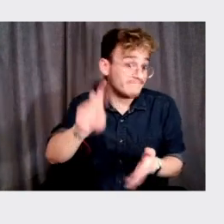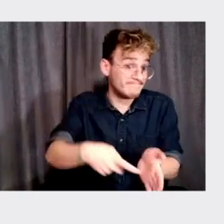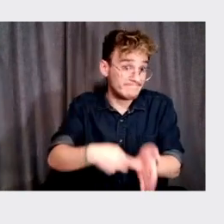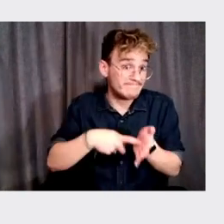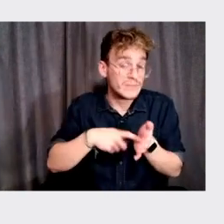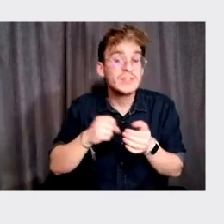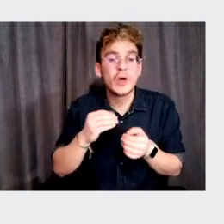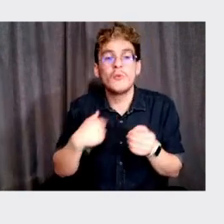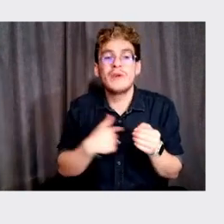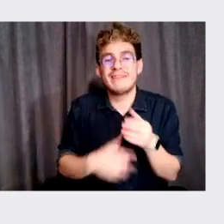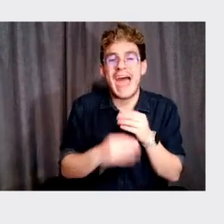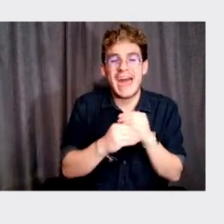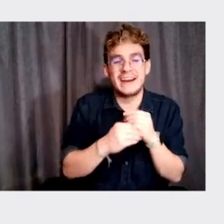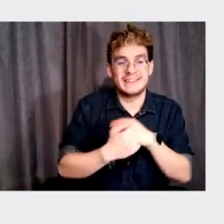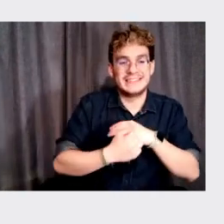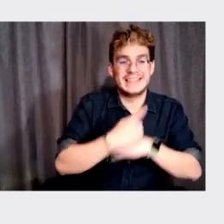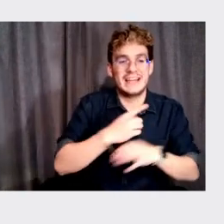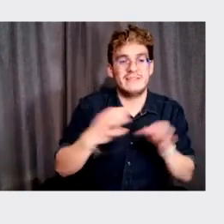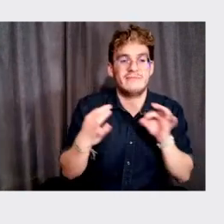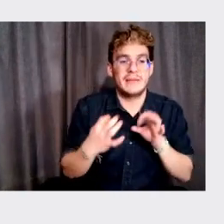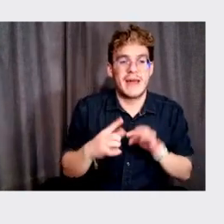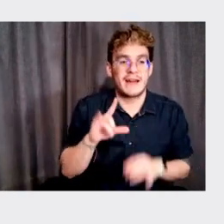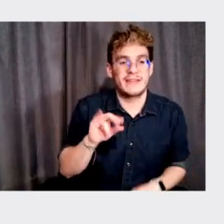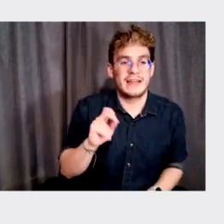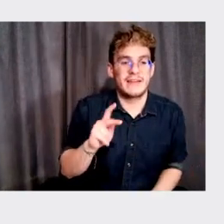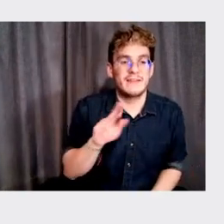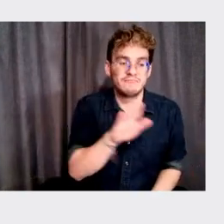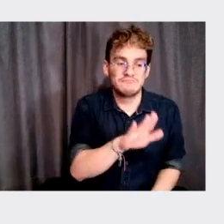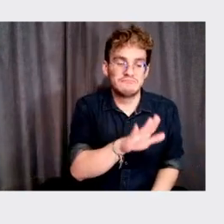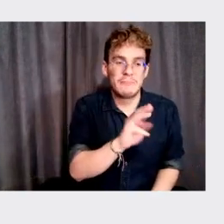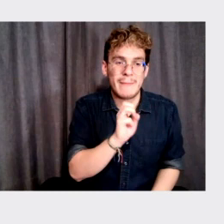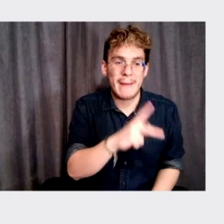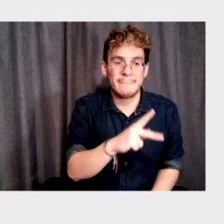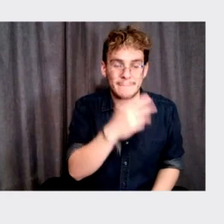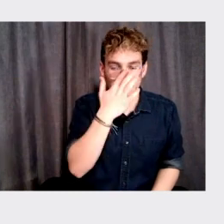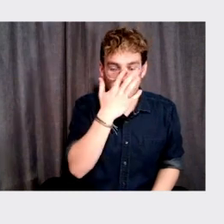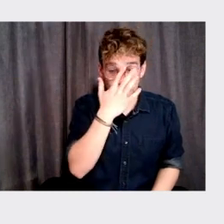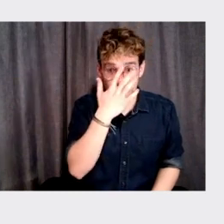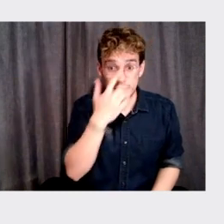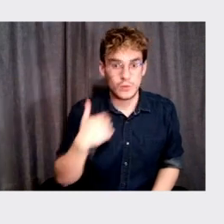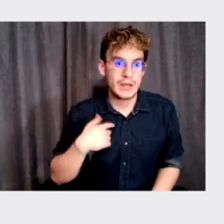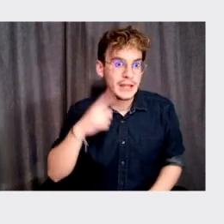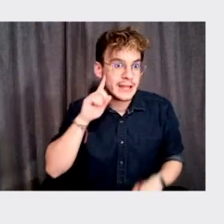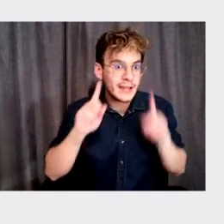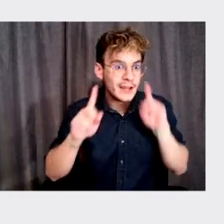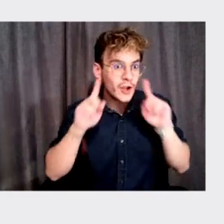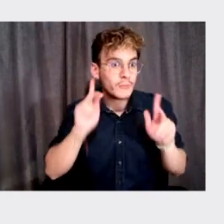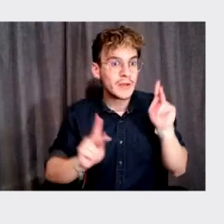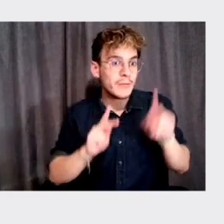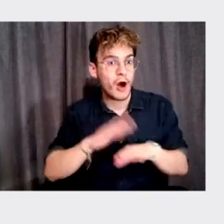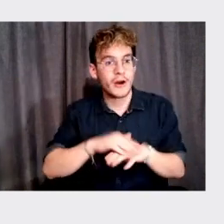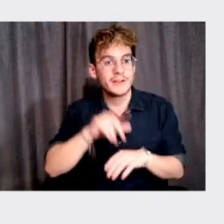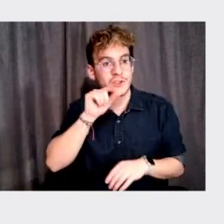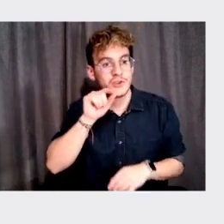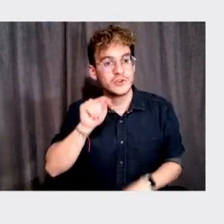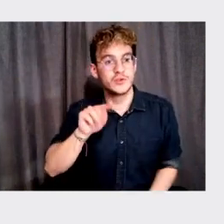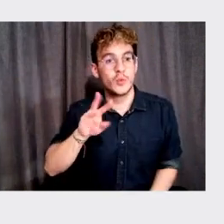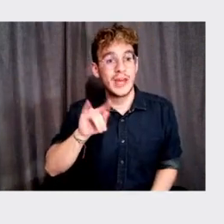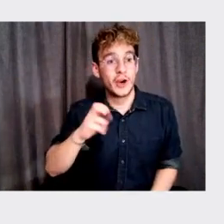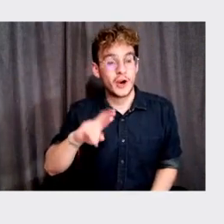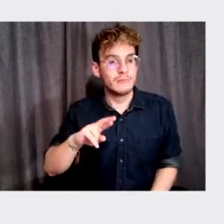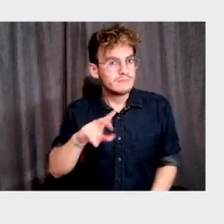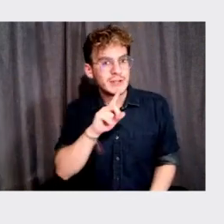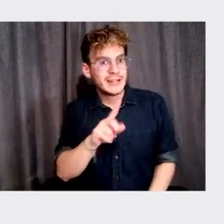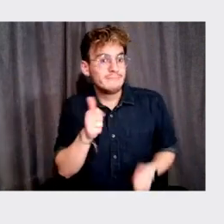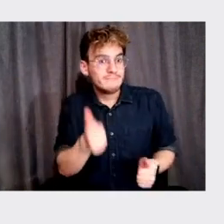added a, a send feedback link, uh, on the map itself. Uh, we hear people on Twitter, um, it was great